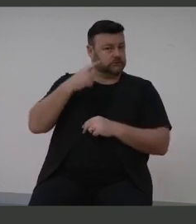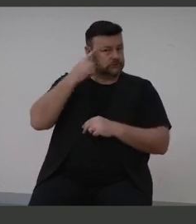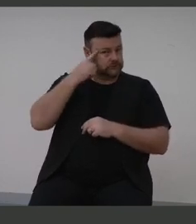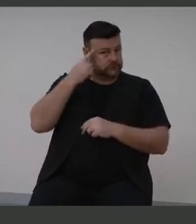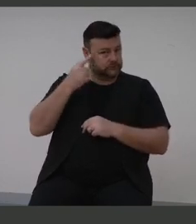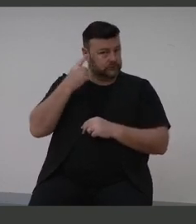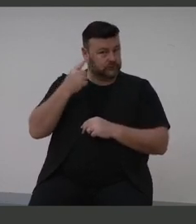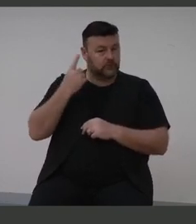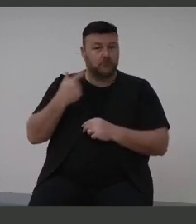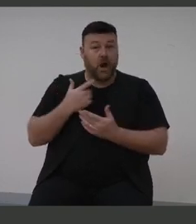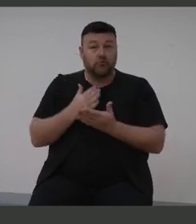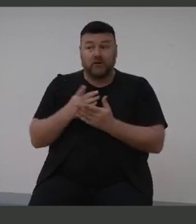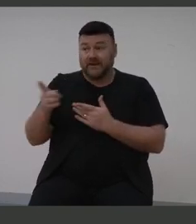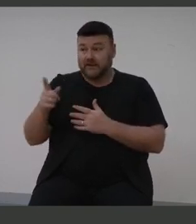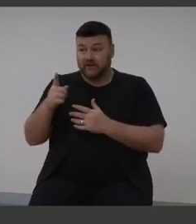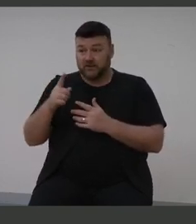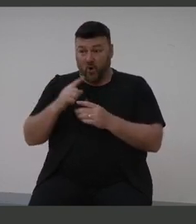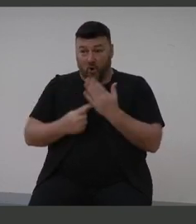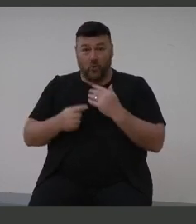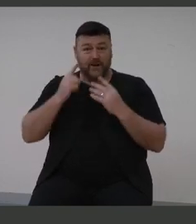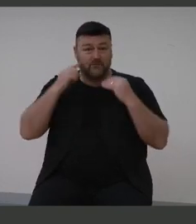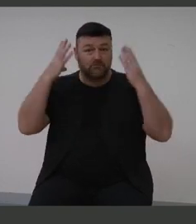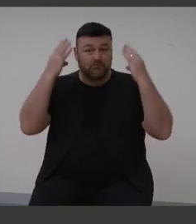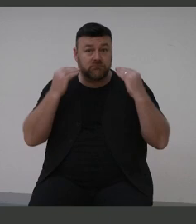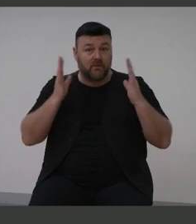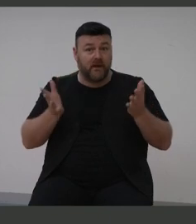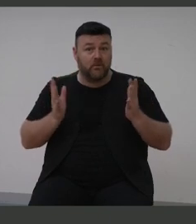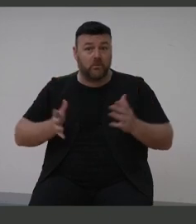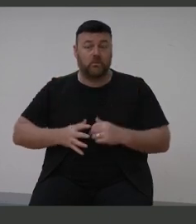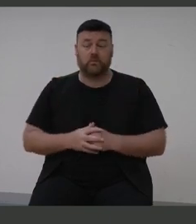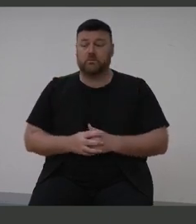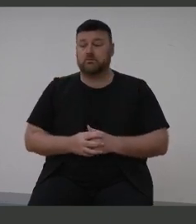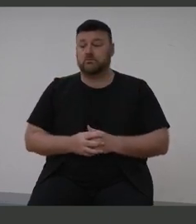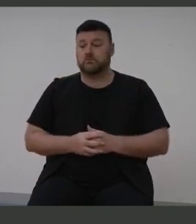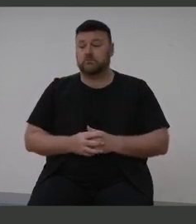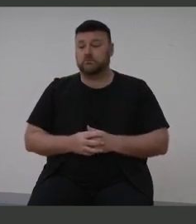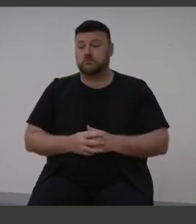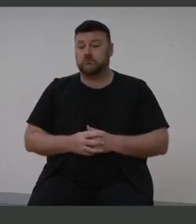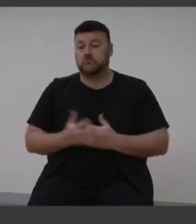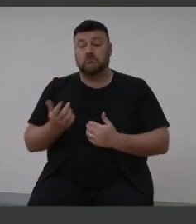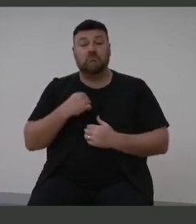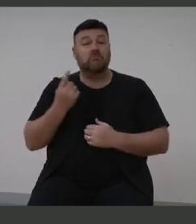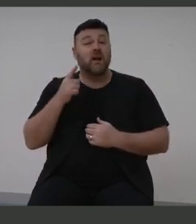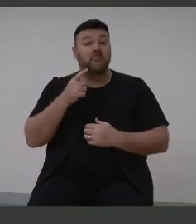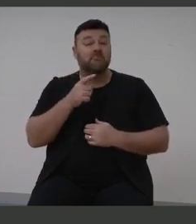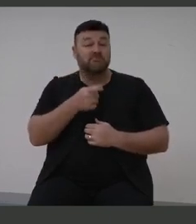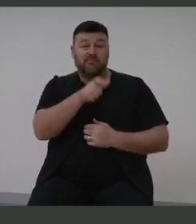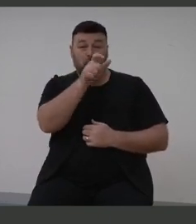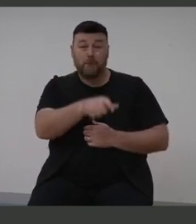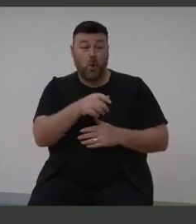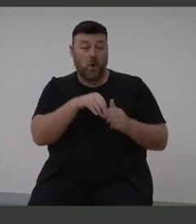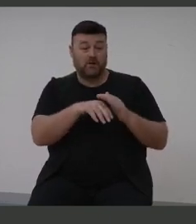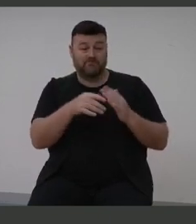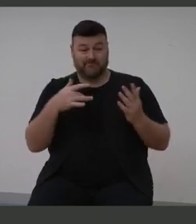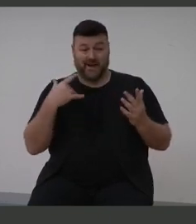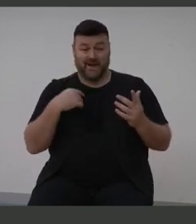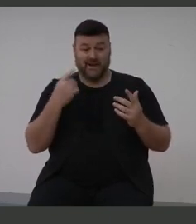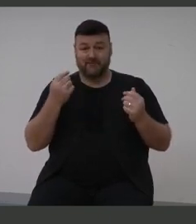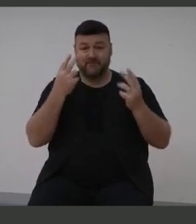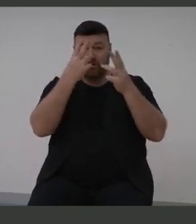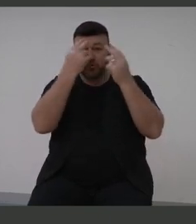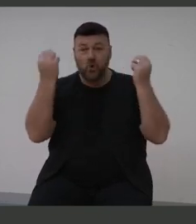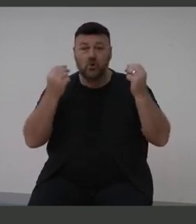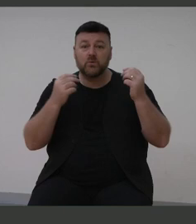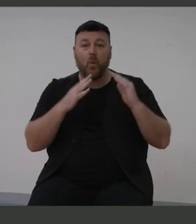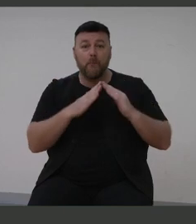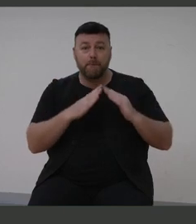they just can't hear. A person in an aged care home struggle to convince care workers with